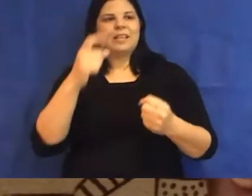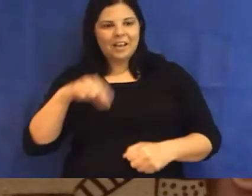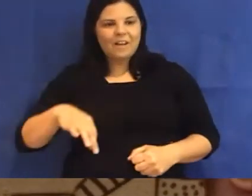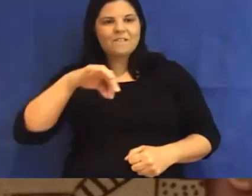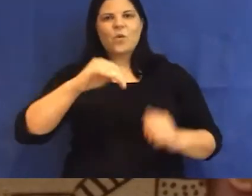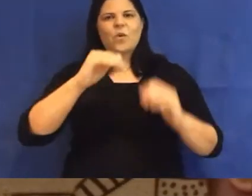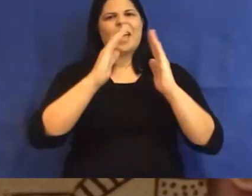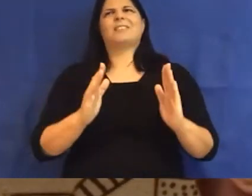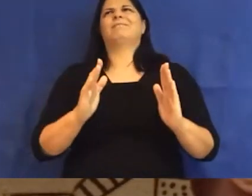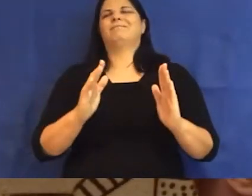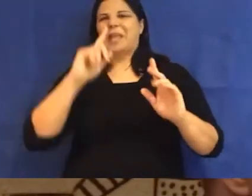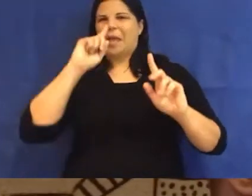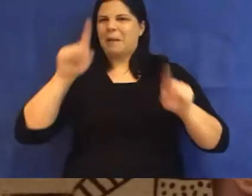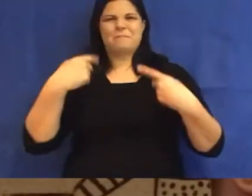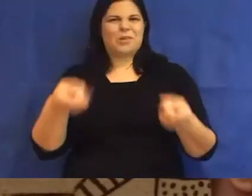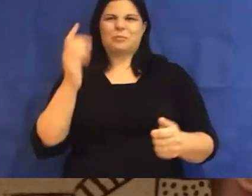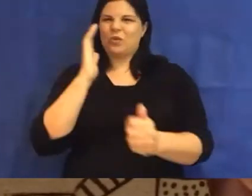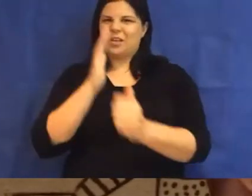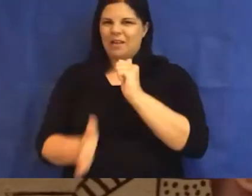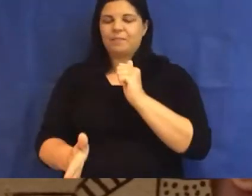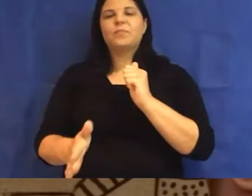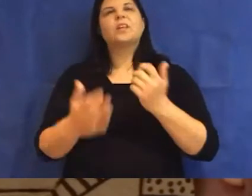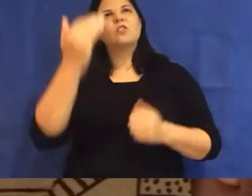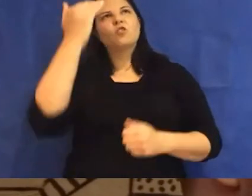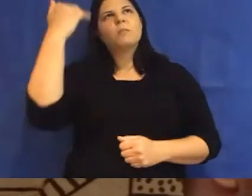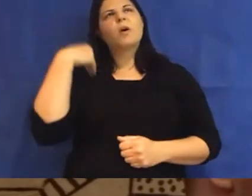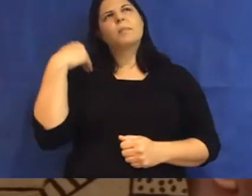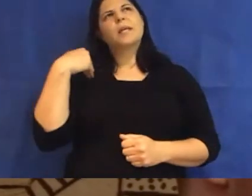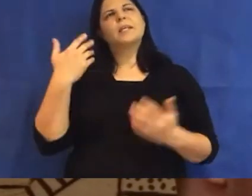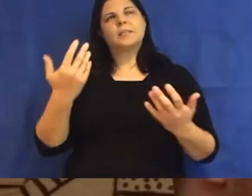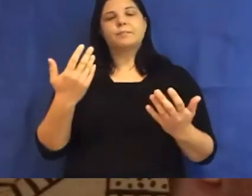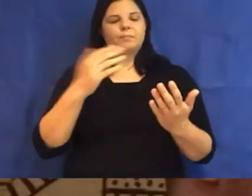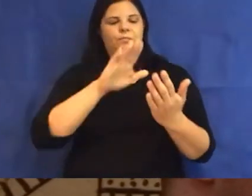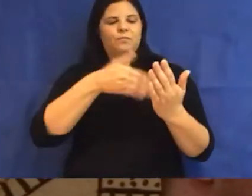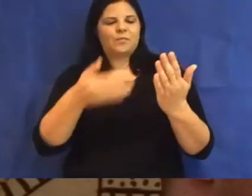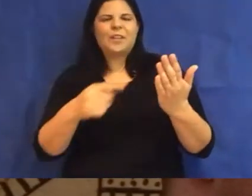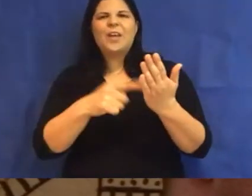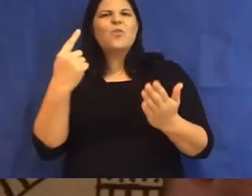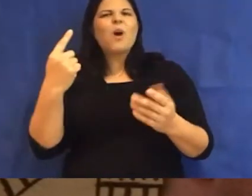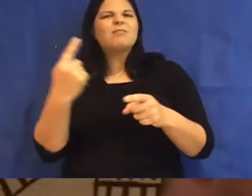And it reminded me, I guess now, back in the context of the poem, of, like, a sort of perverse saying that I remember